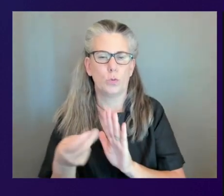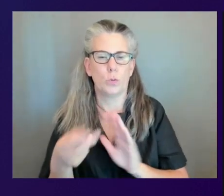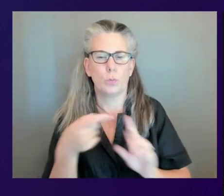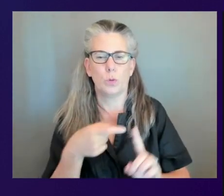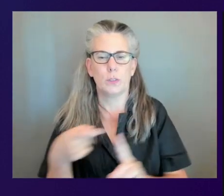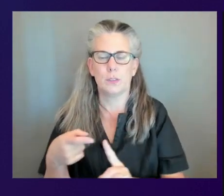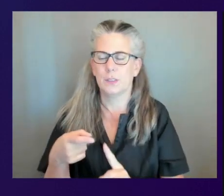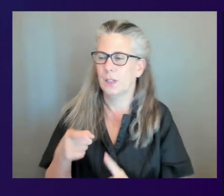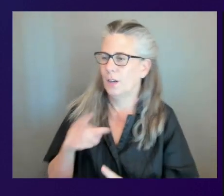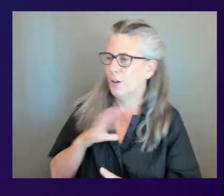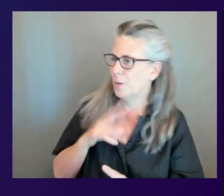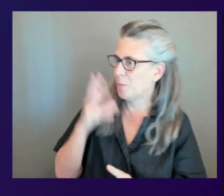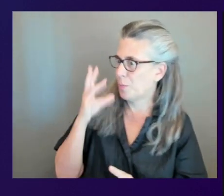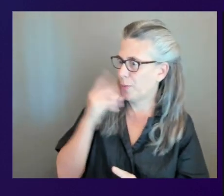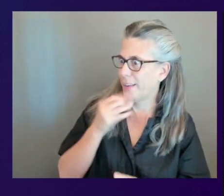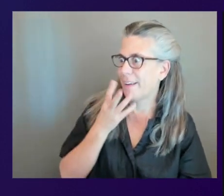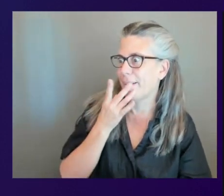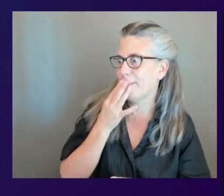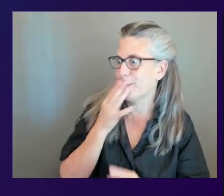like oh pretty colors